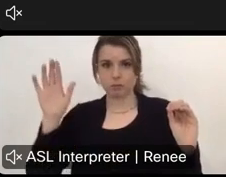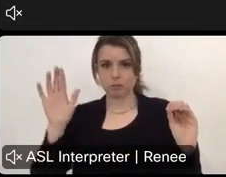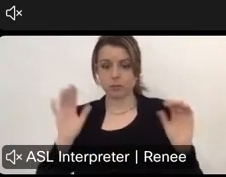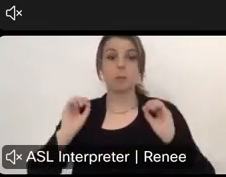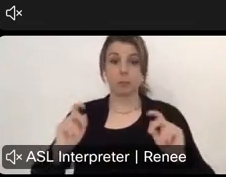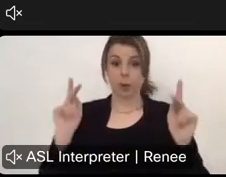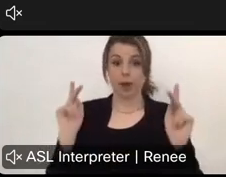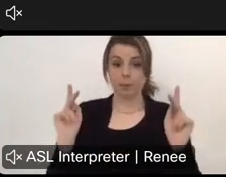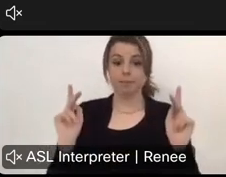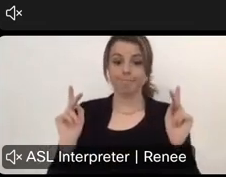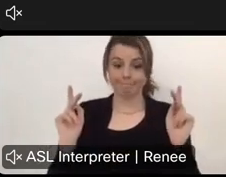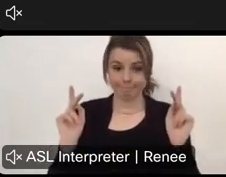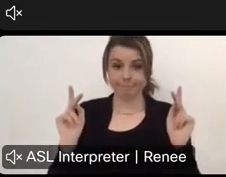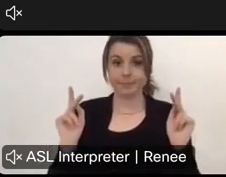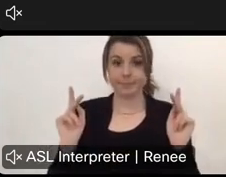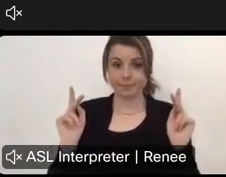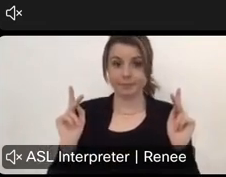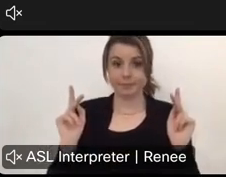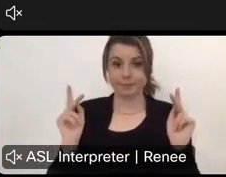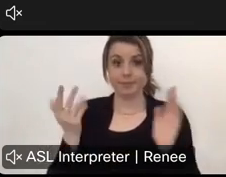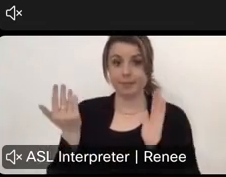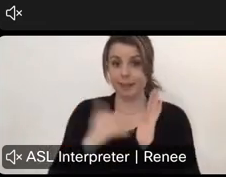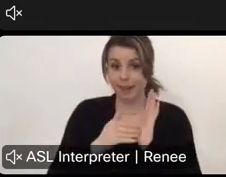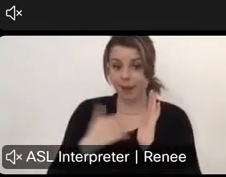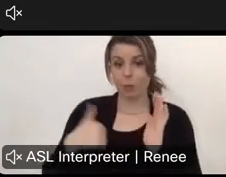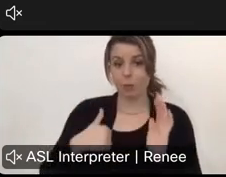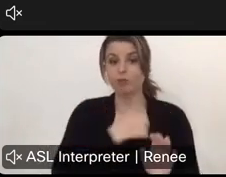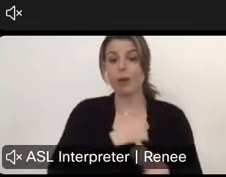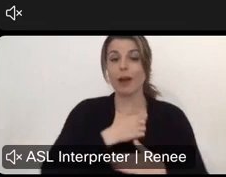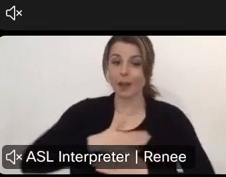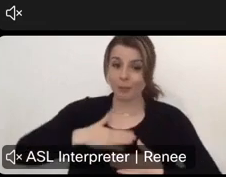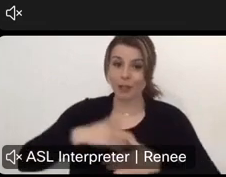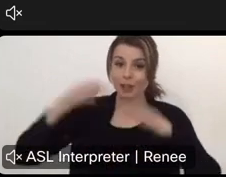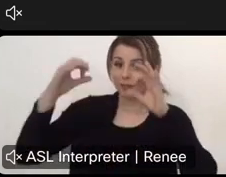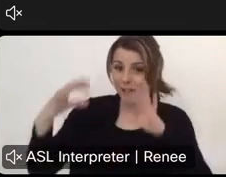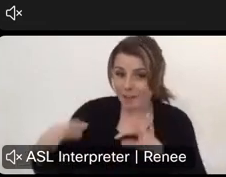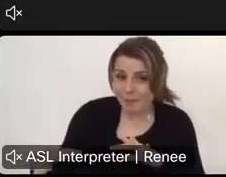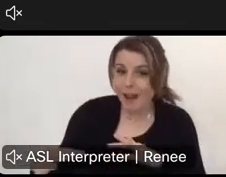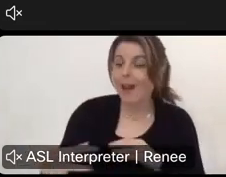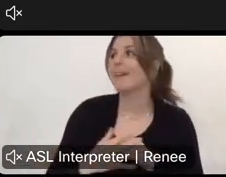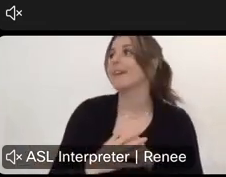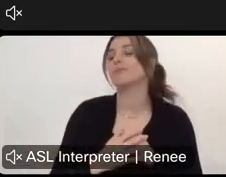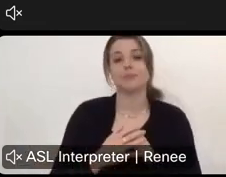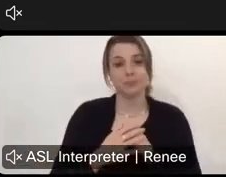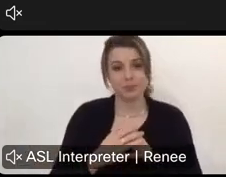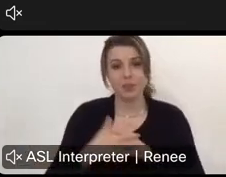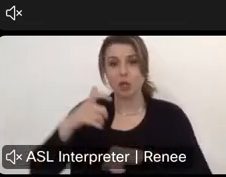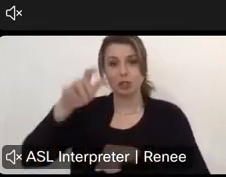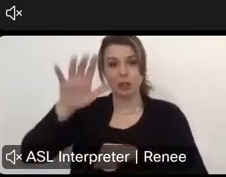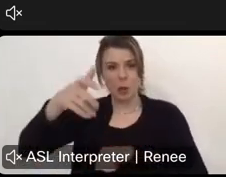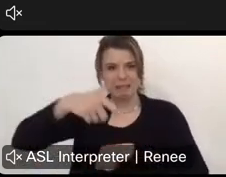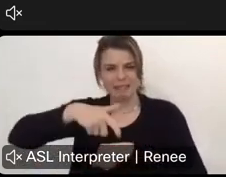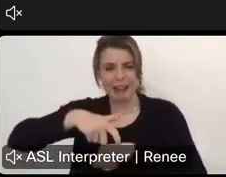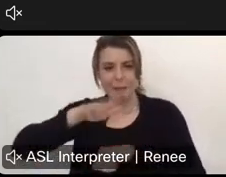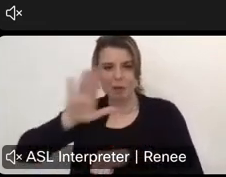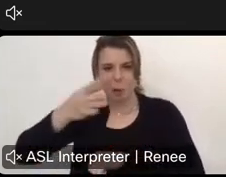Okay, well, um, again, we appreciate all of the feedback. We appreciate you taking time out of your data to join